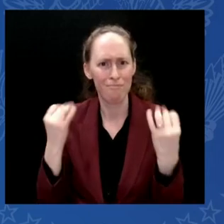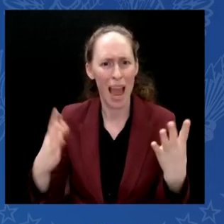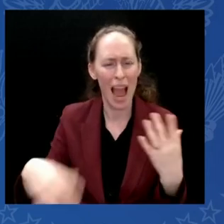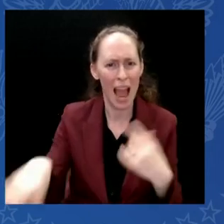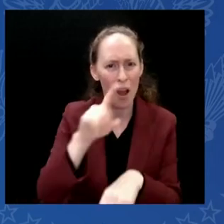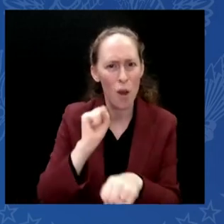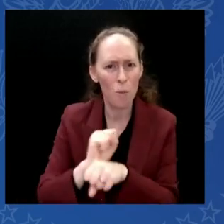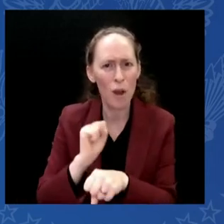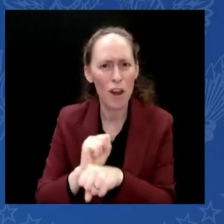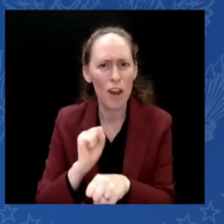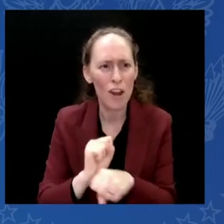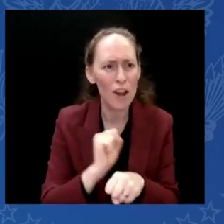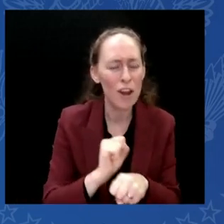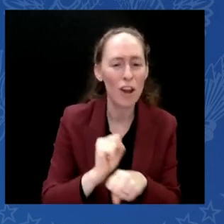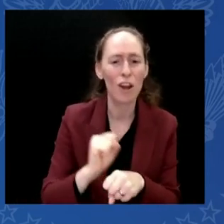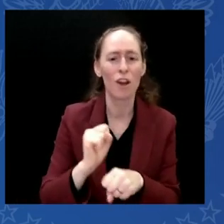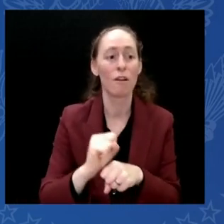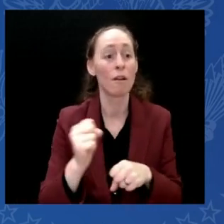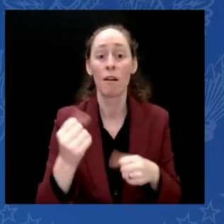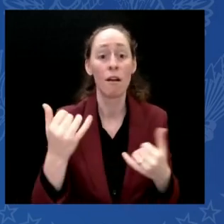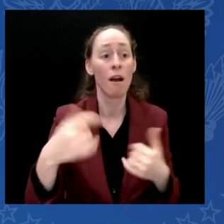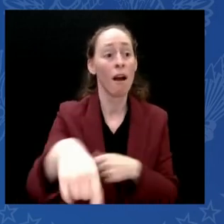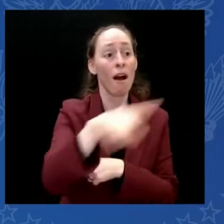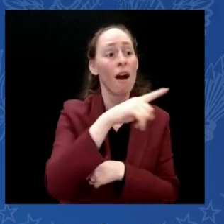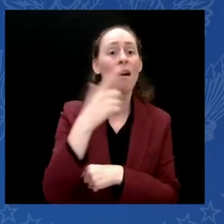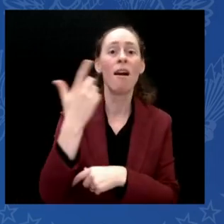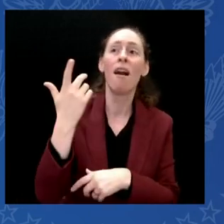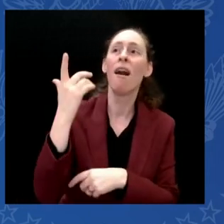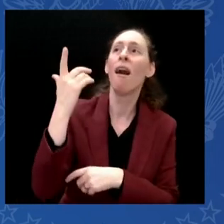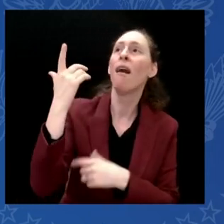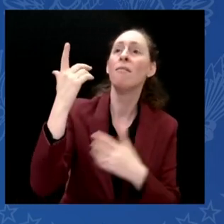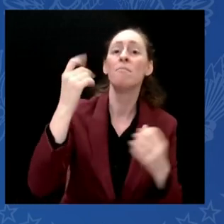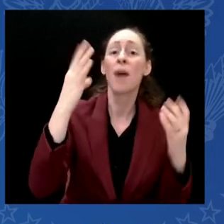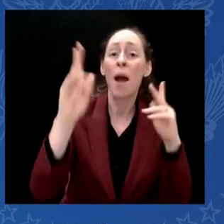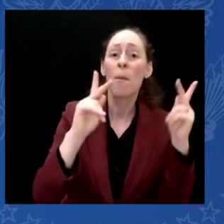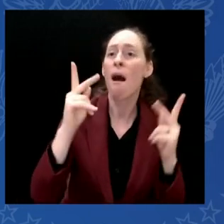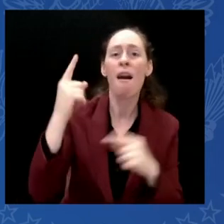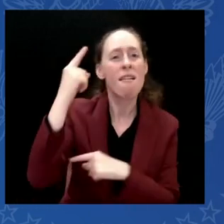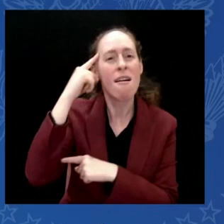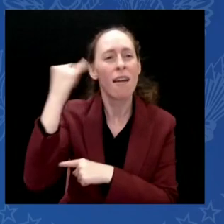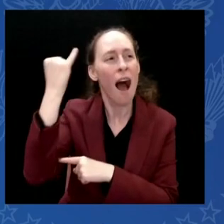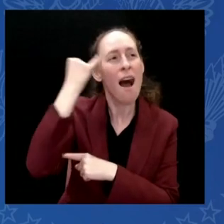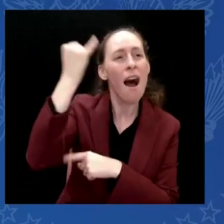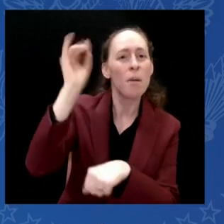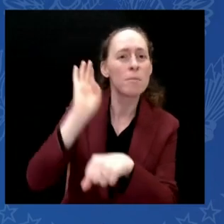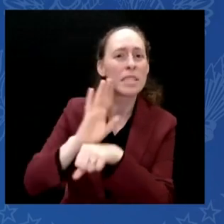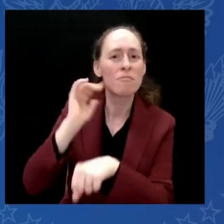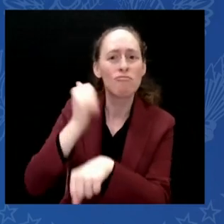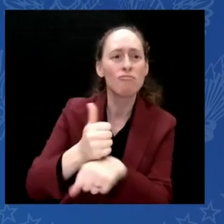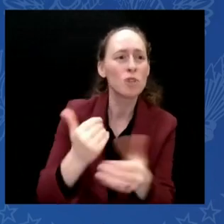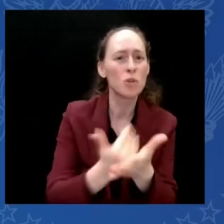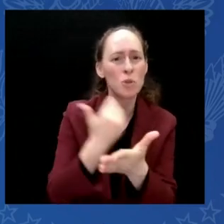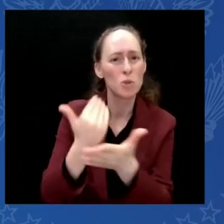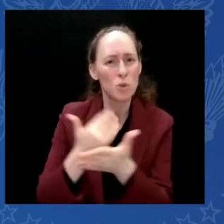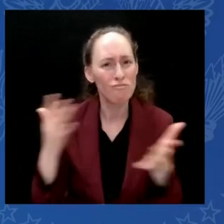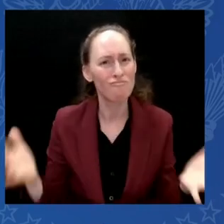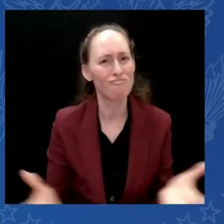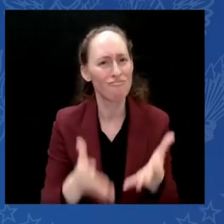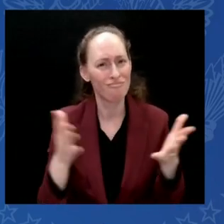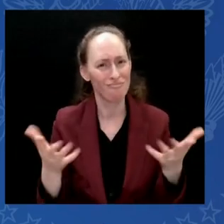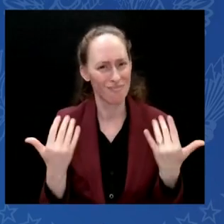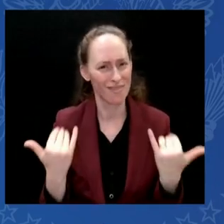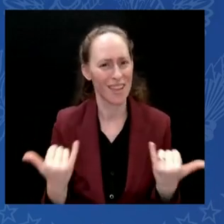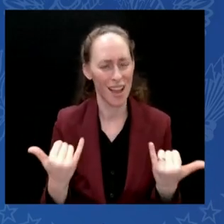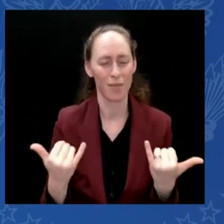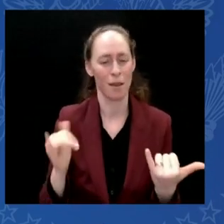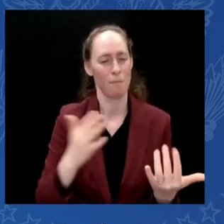So my hope this Christmas season is that we take a few moments of quiet reflection, find that stillness in the heart